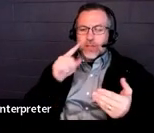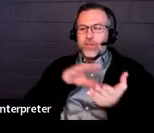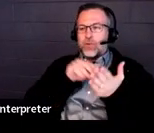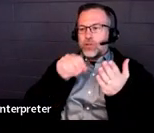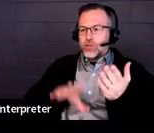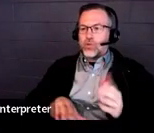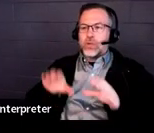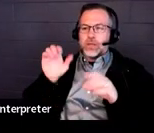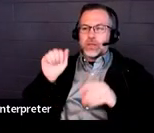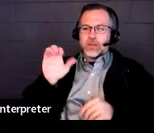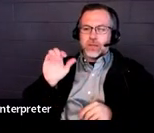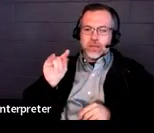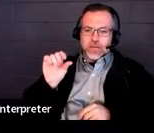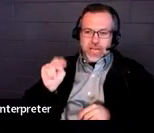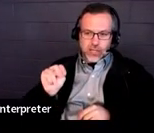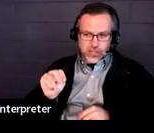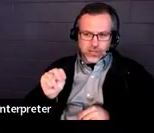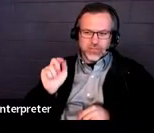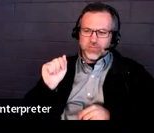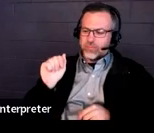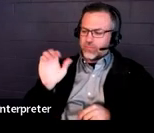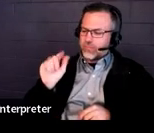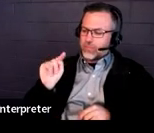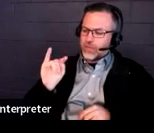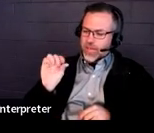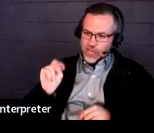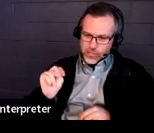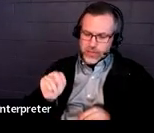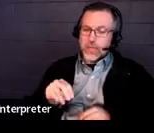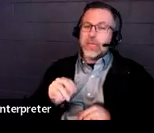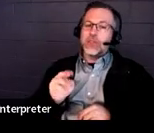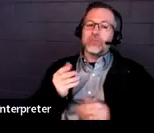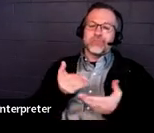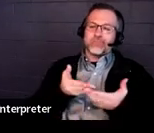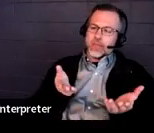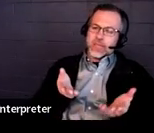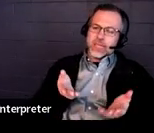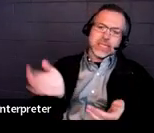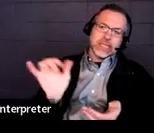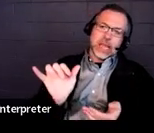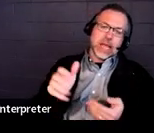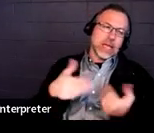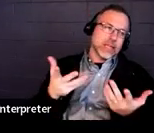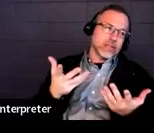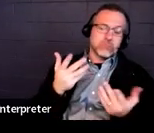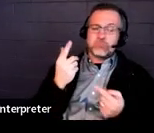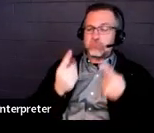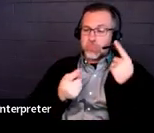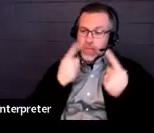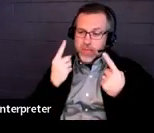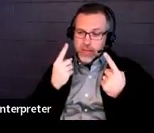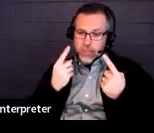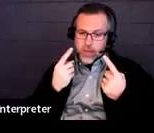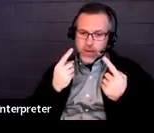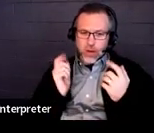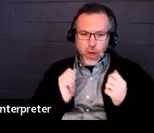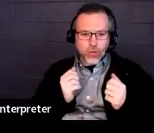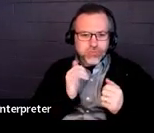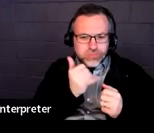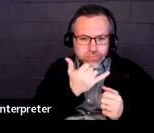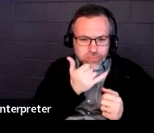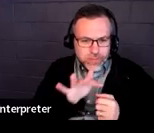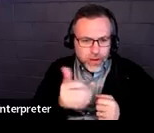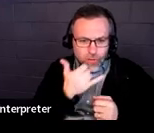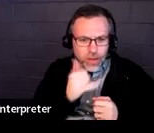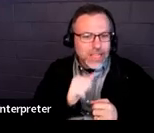these are things that are recommended that the child could work on, such as consider completing CNA, oh, that's a typo. It's not